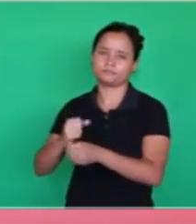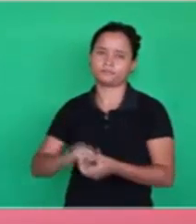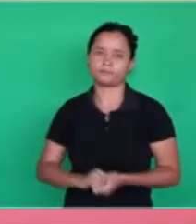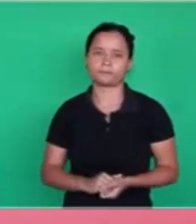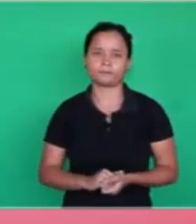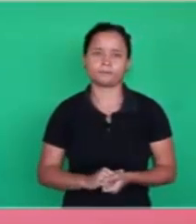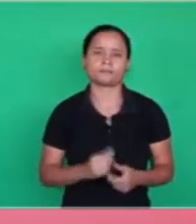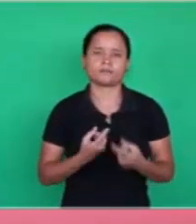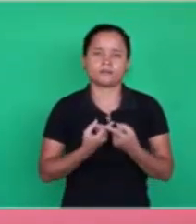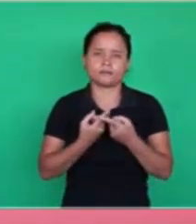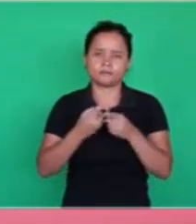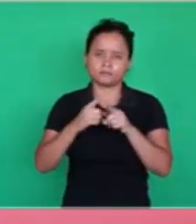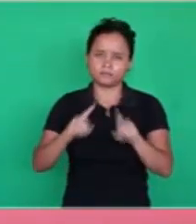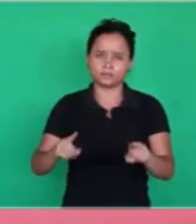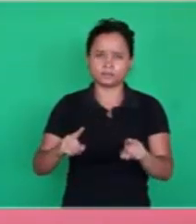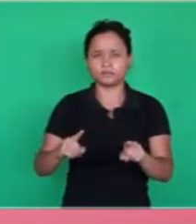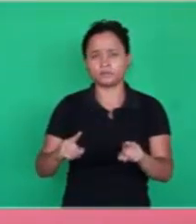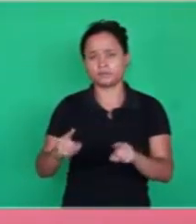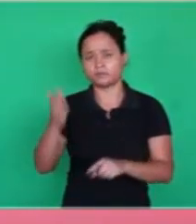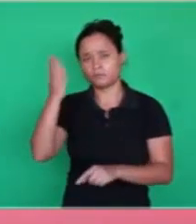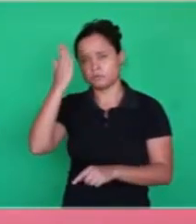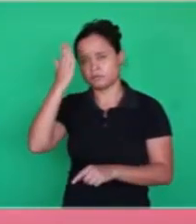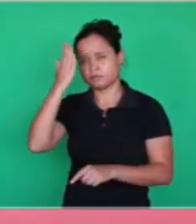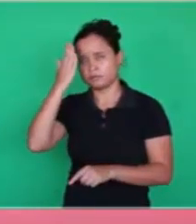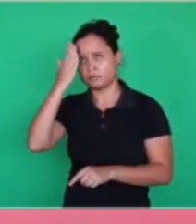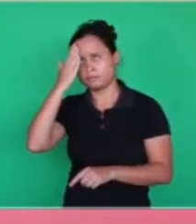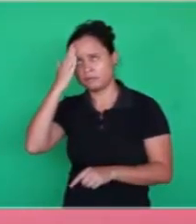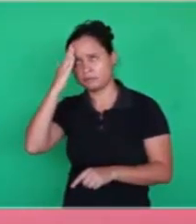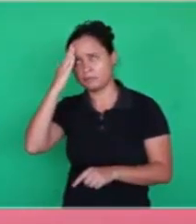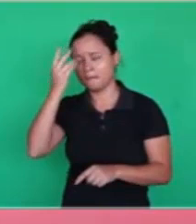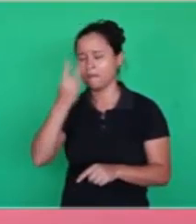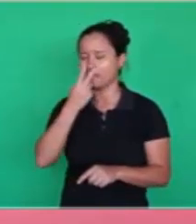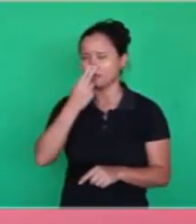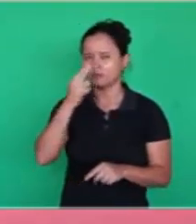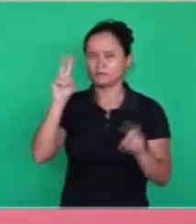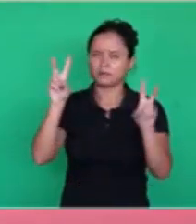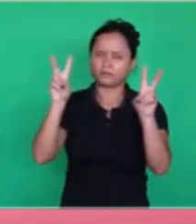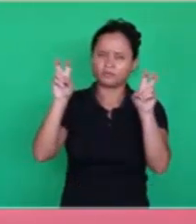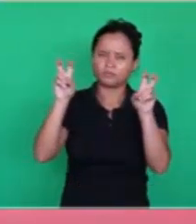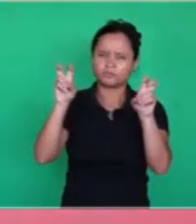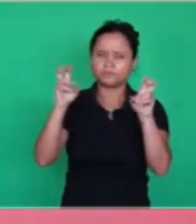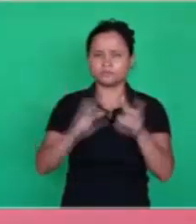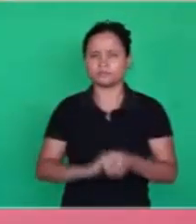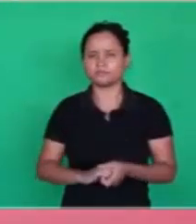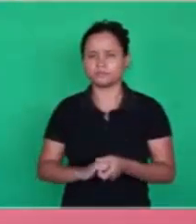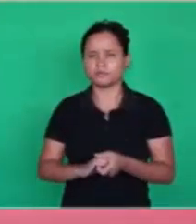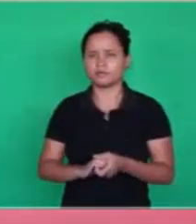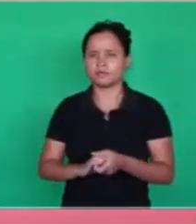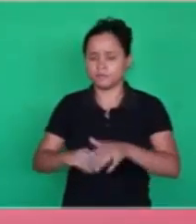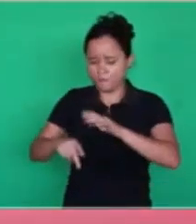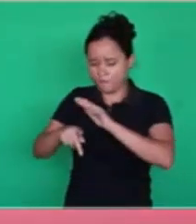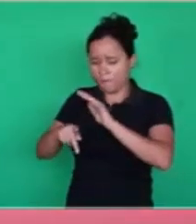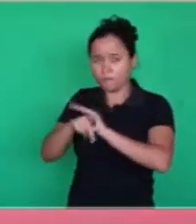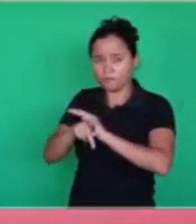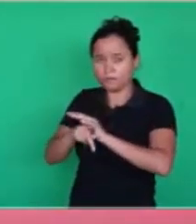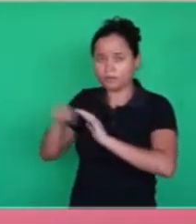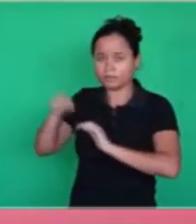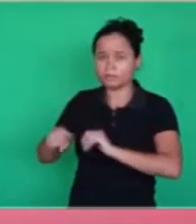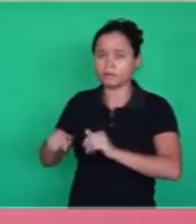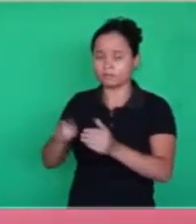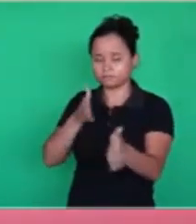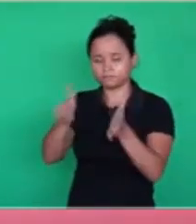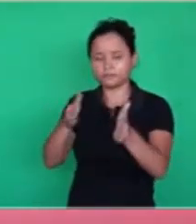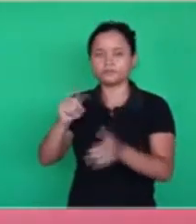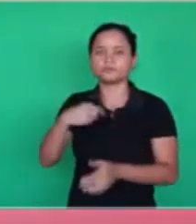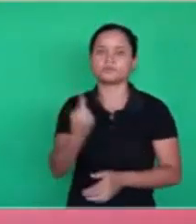And what's been left aside is an understanding of the topics that are related to the moment we are living